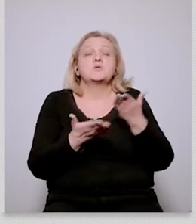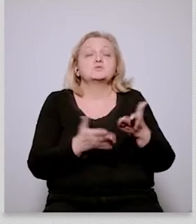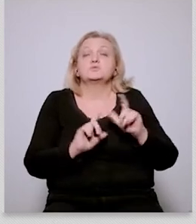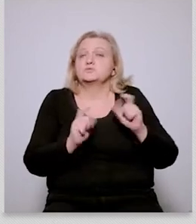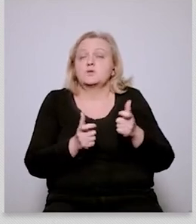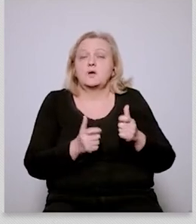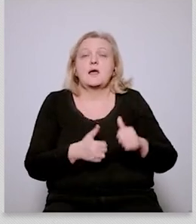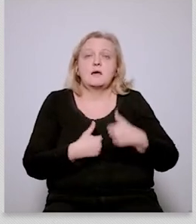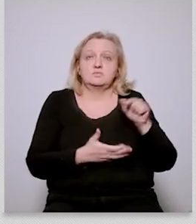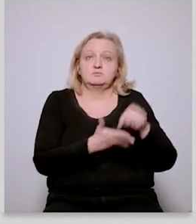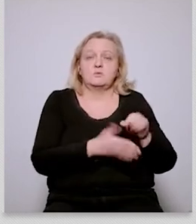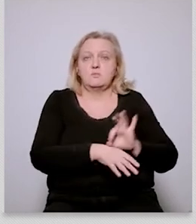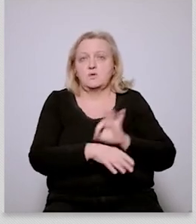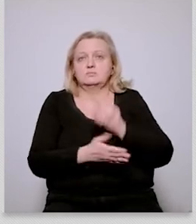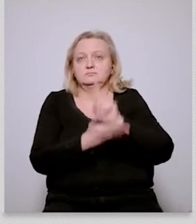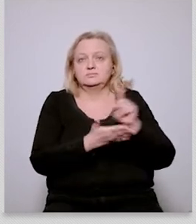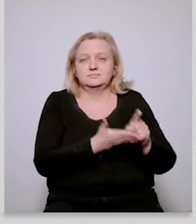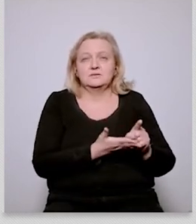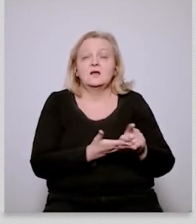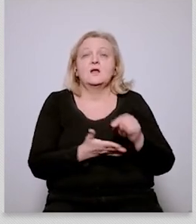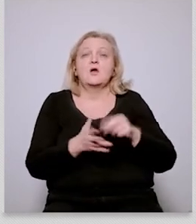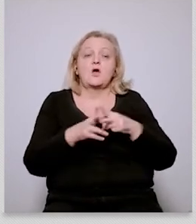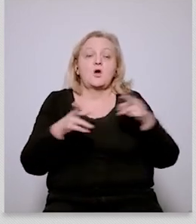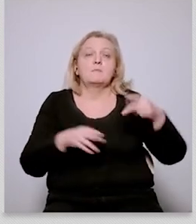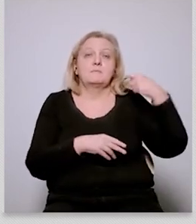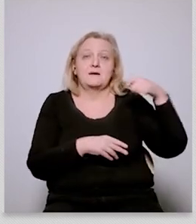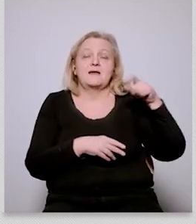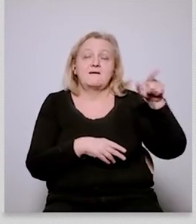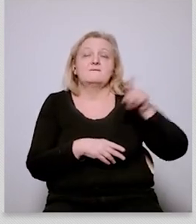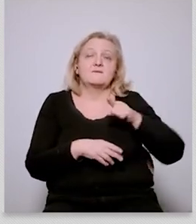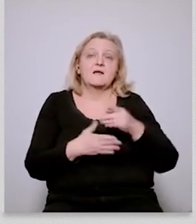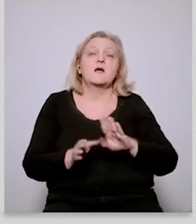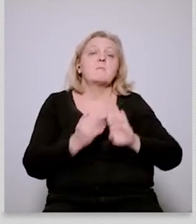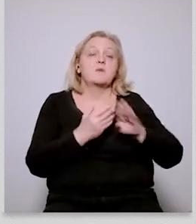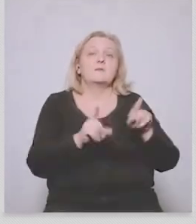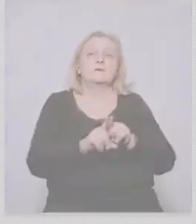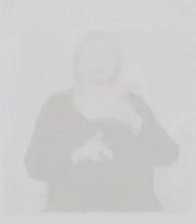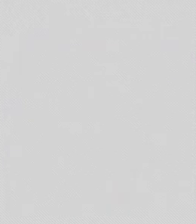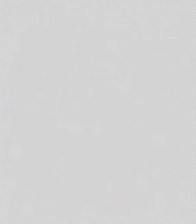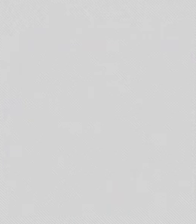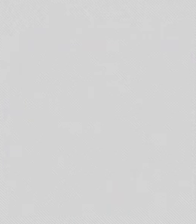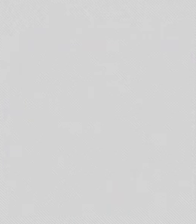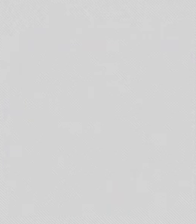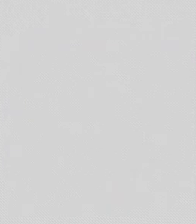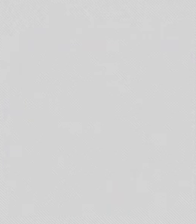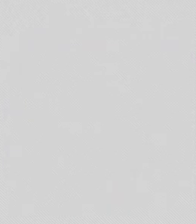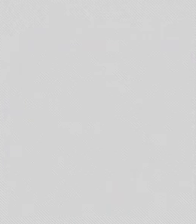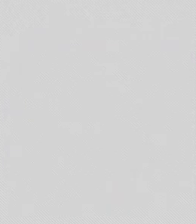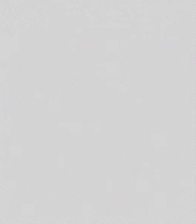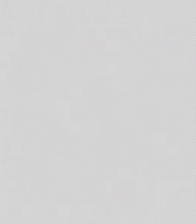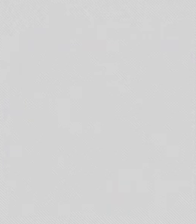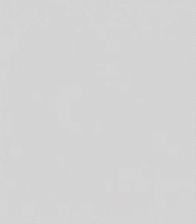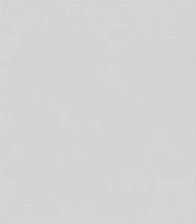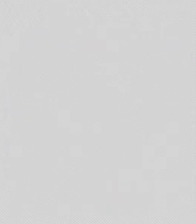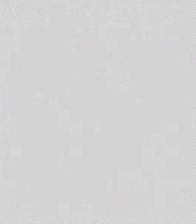presidency but also beyond that so susie um please the floor is yours thank you very much just to be very